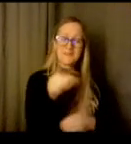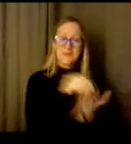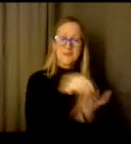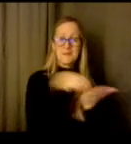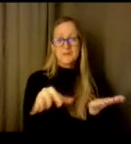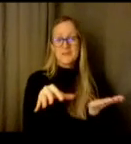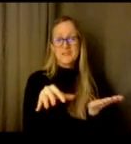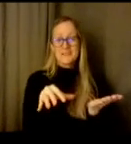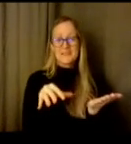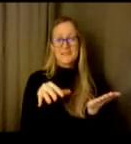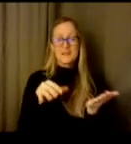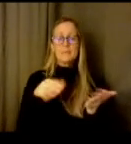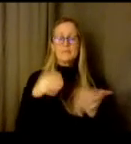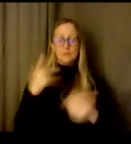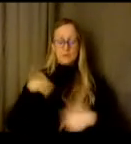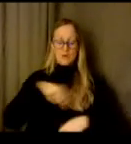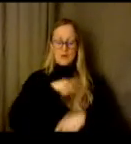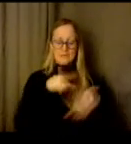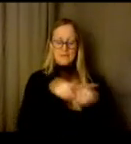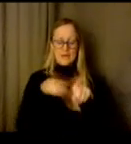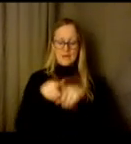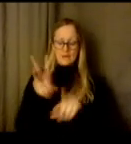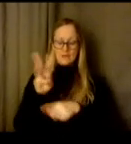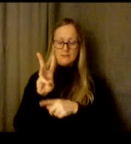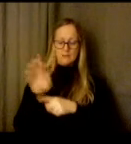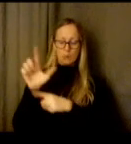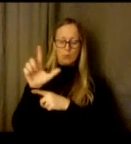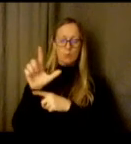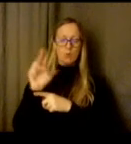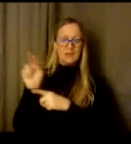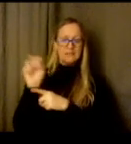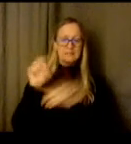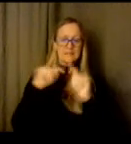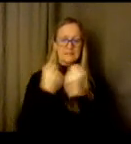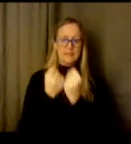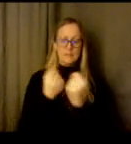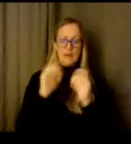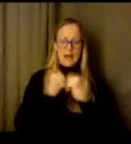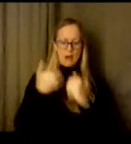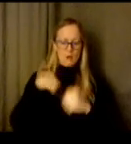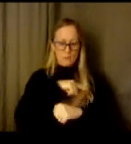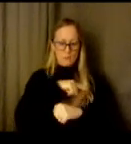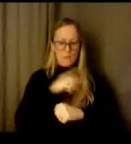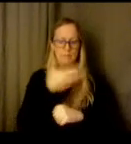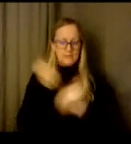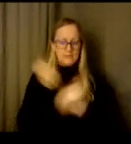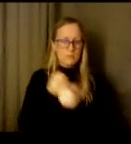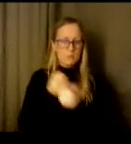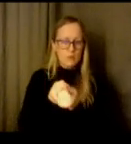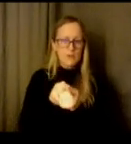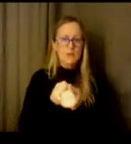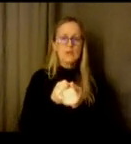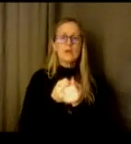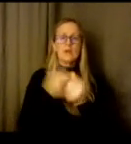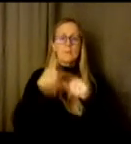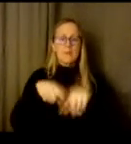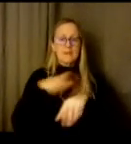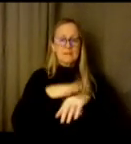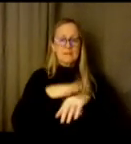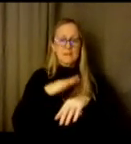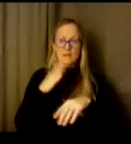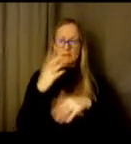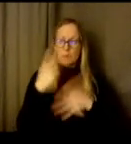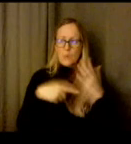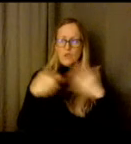wellness team is really trying to explore how can we be supportive and how can we help in terms of what you're communicating to us of what you need um